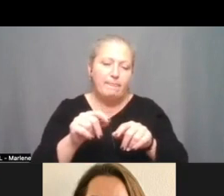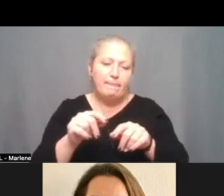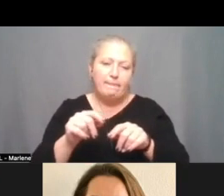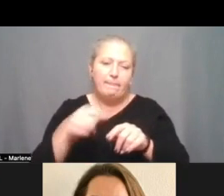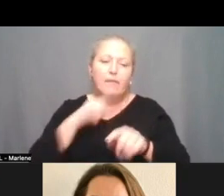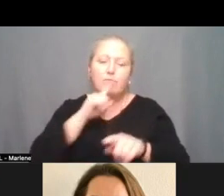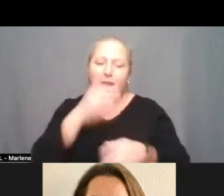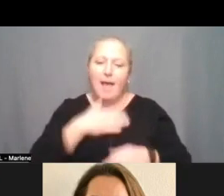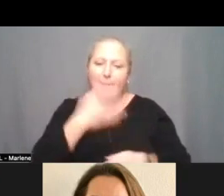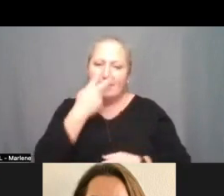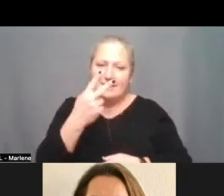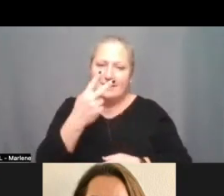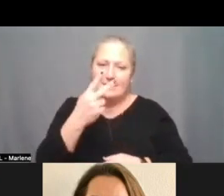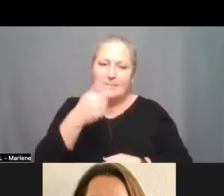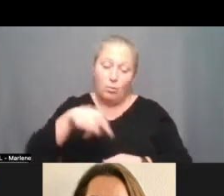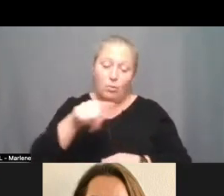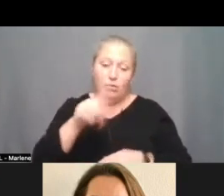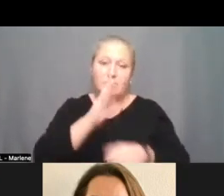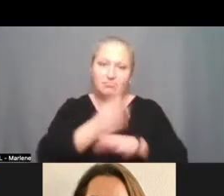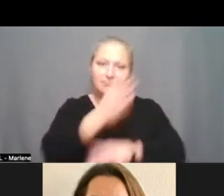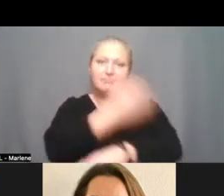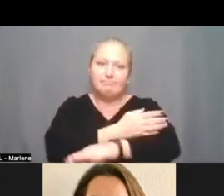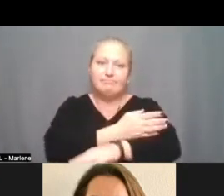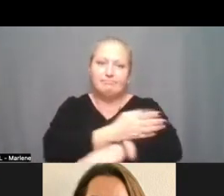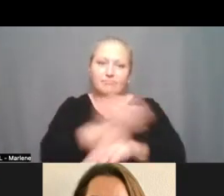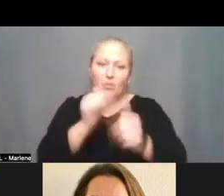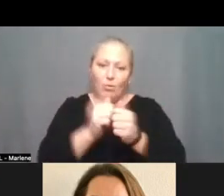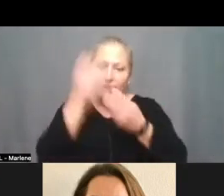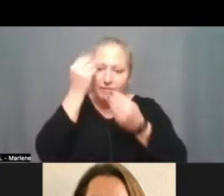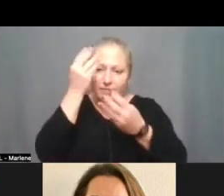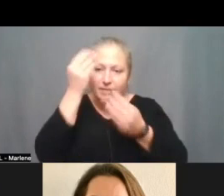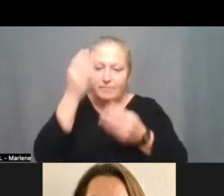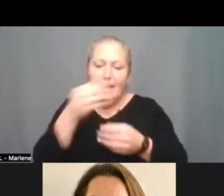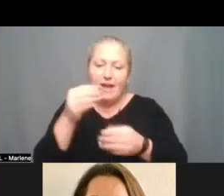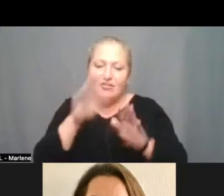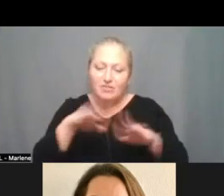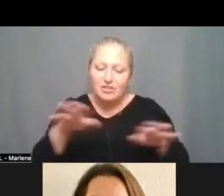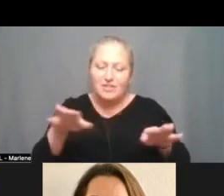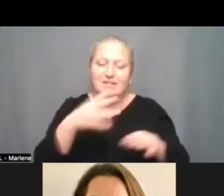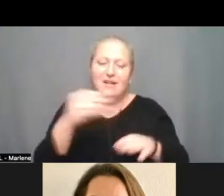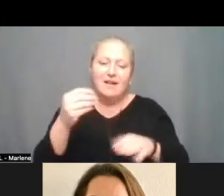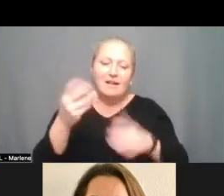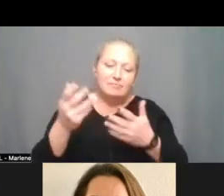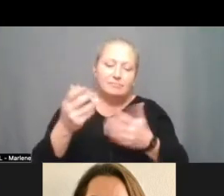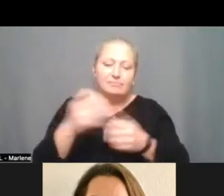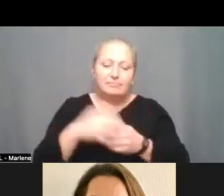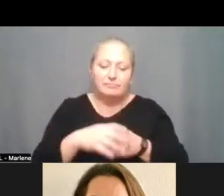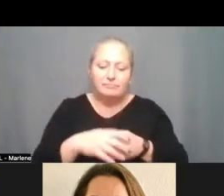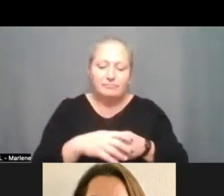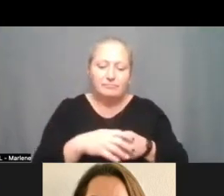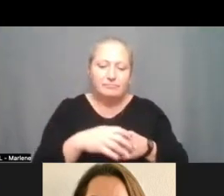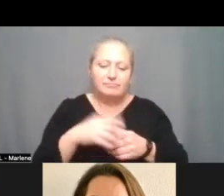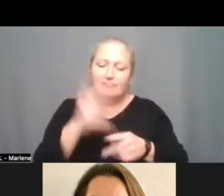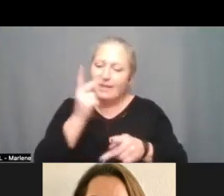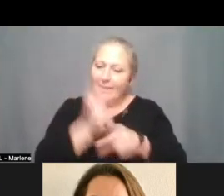happy to see that we are making gains with with our data and with our with our kids and so yeah let's let's keep